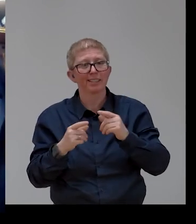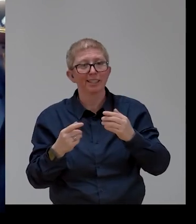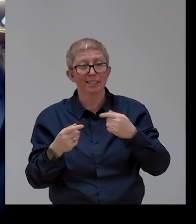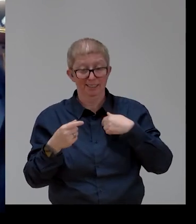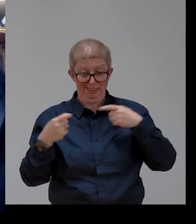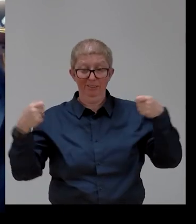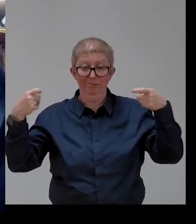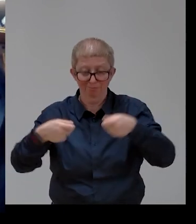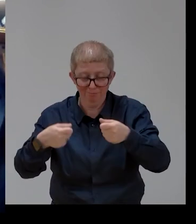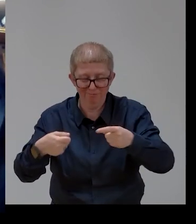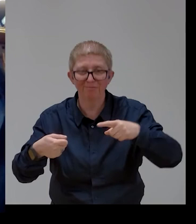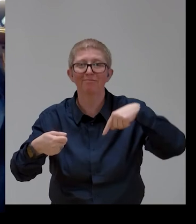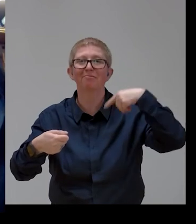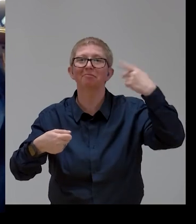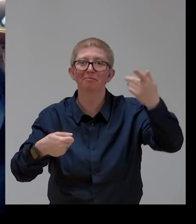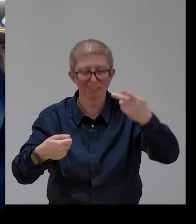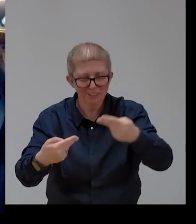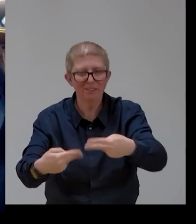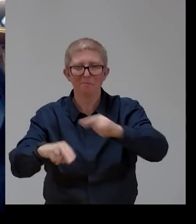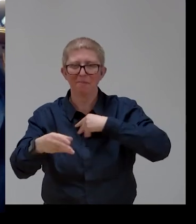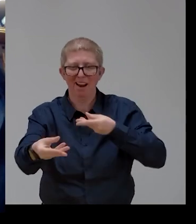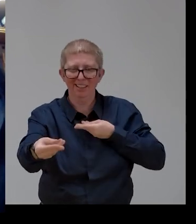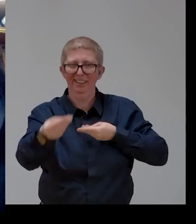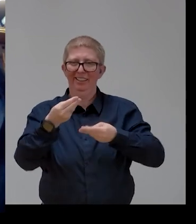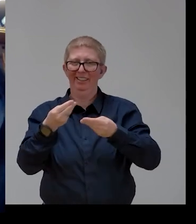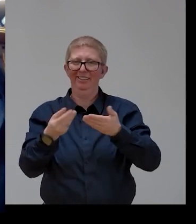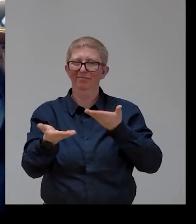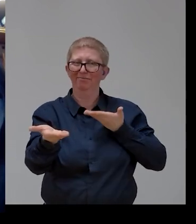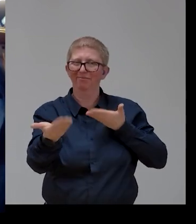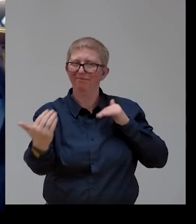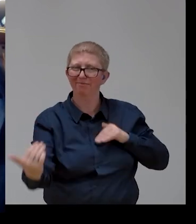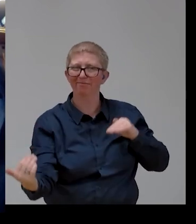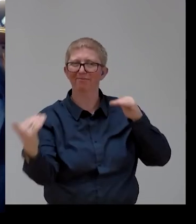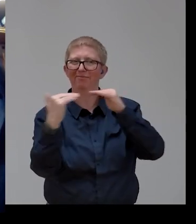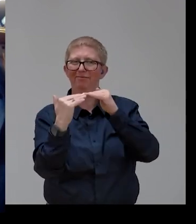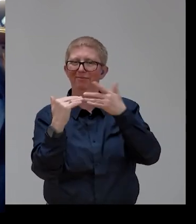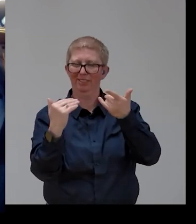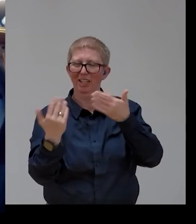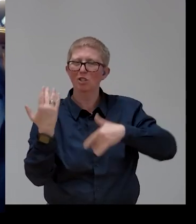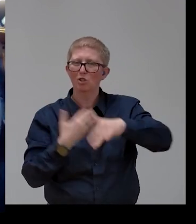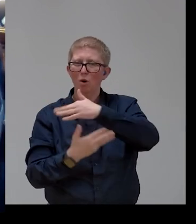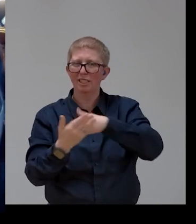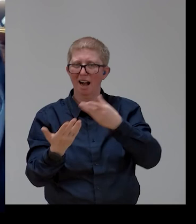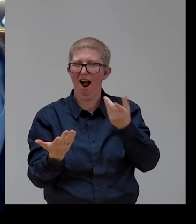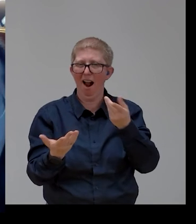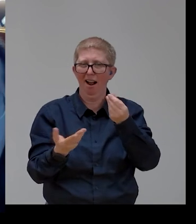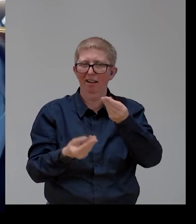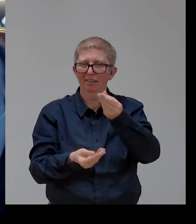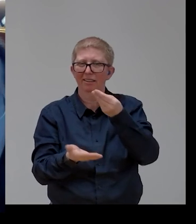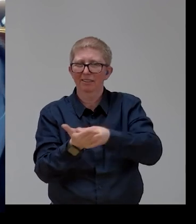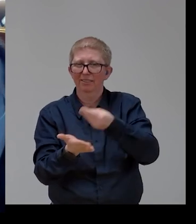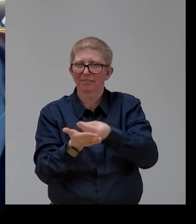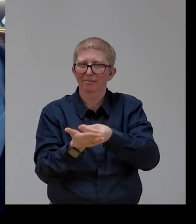people, the social economy, particularly in the support it gives to the most